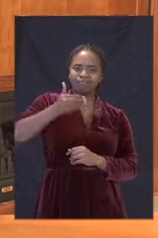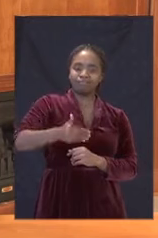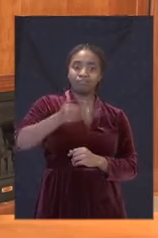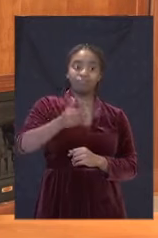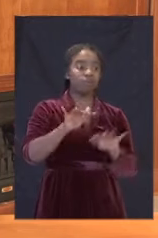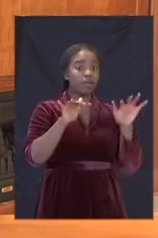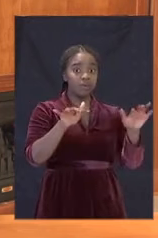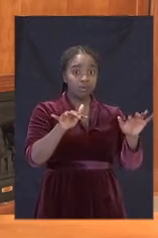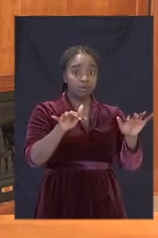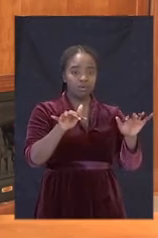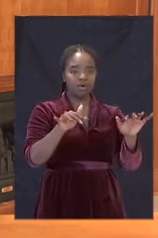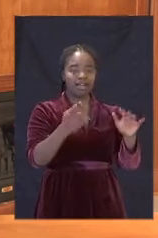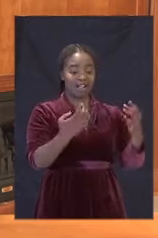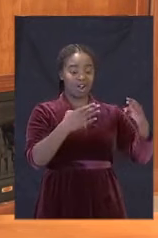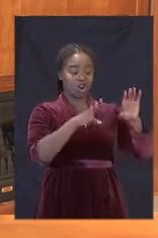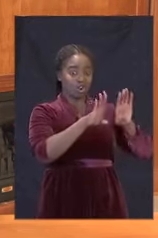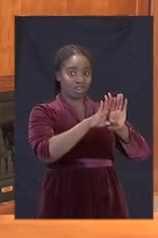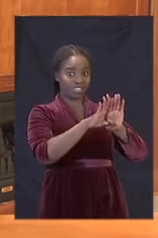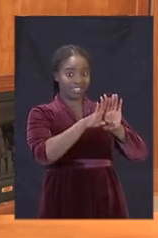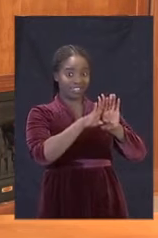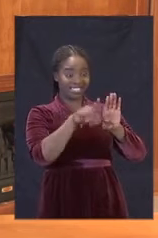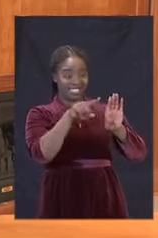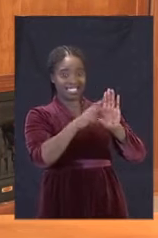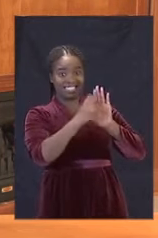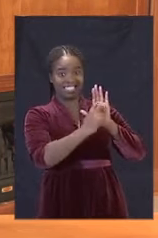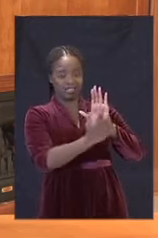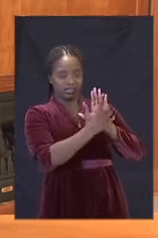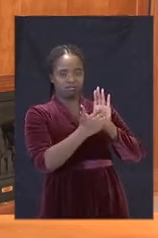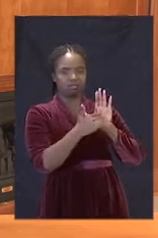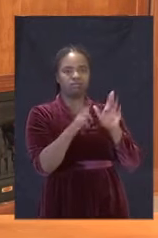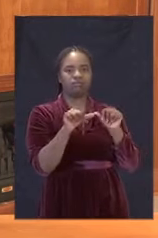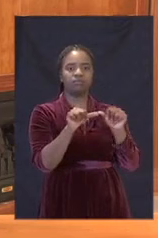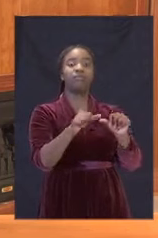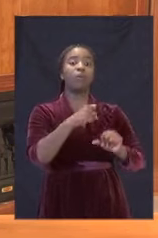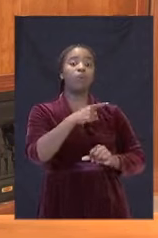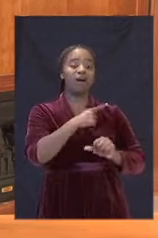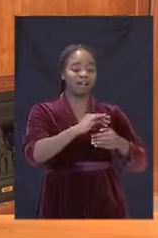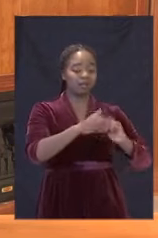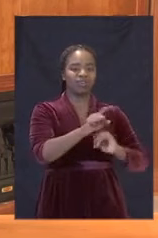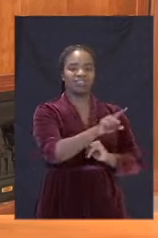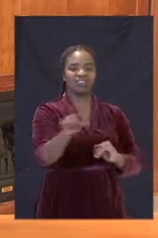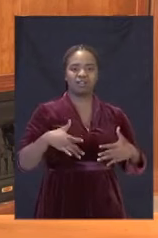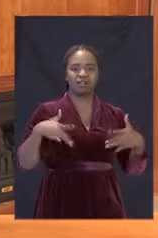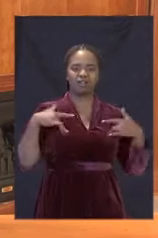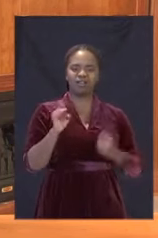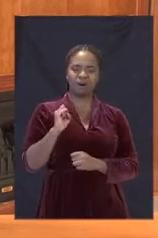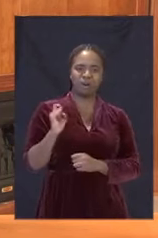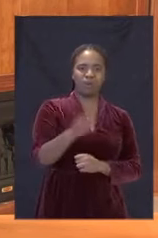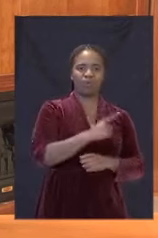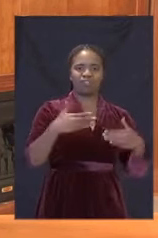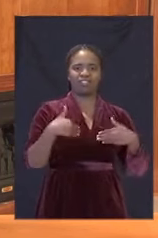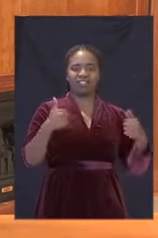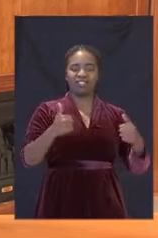people that the lockdown regulations are in place for the common good and the welfare